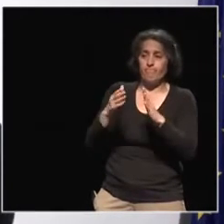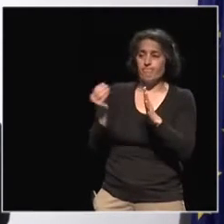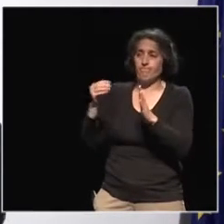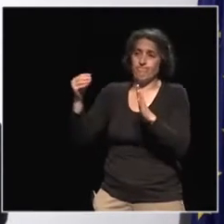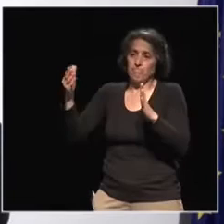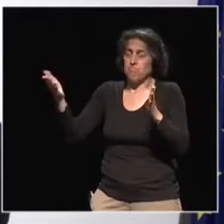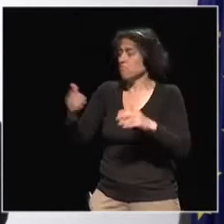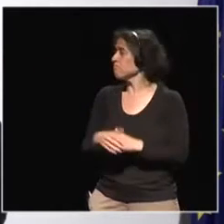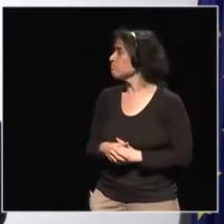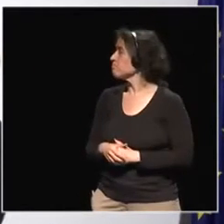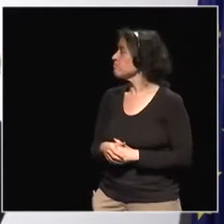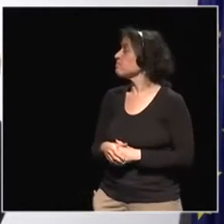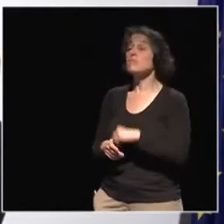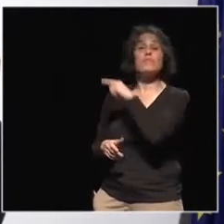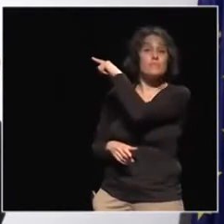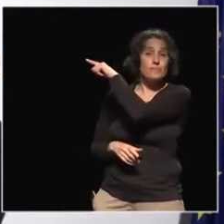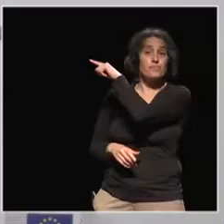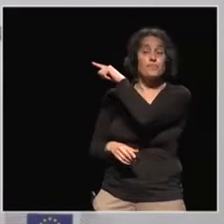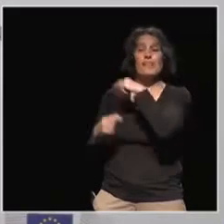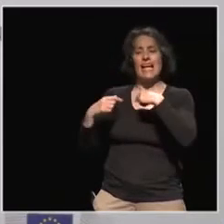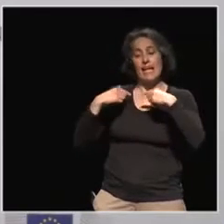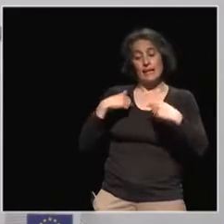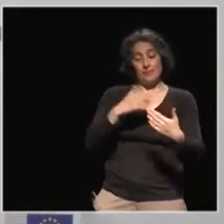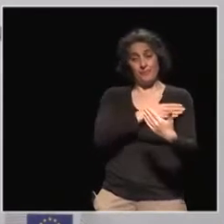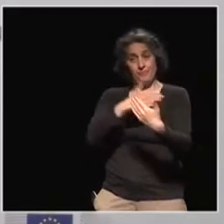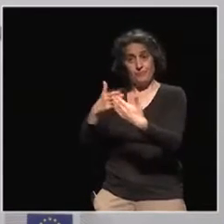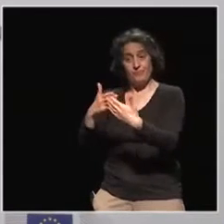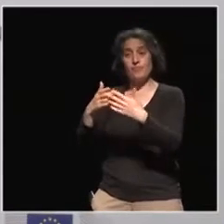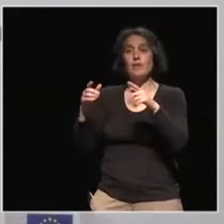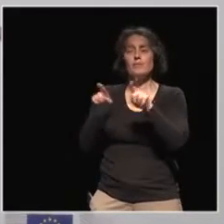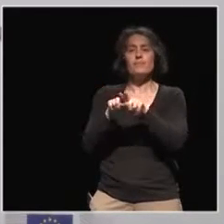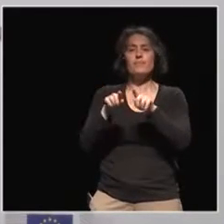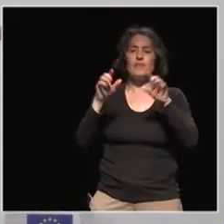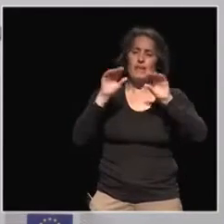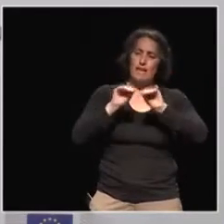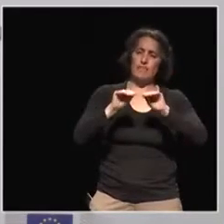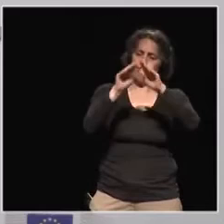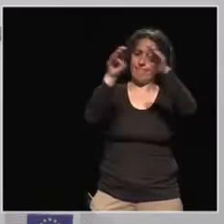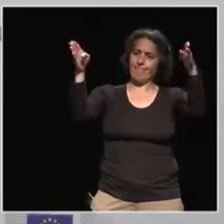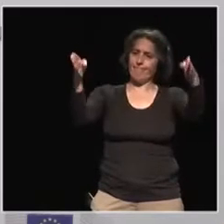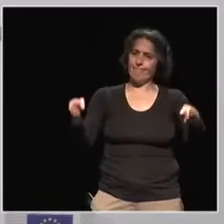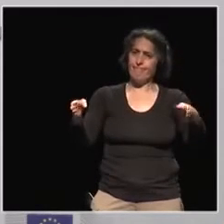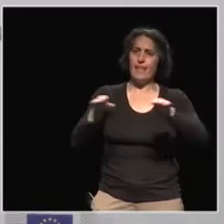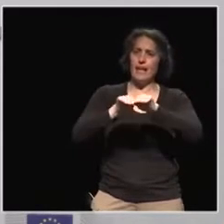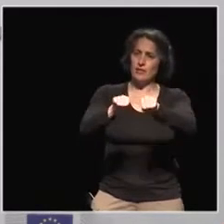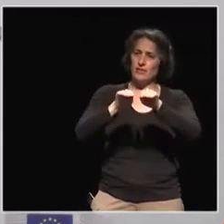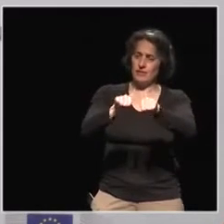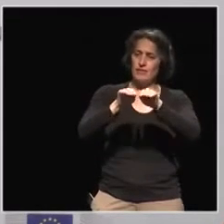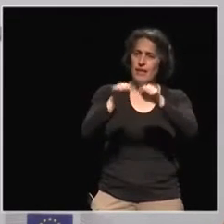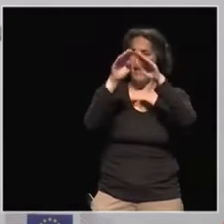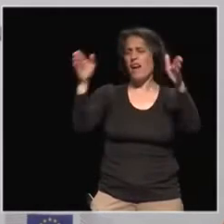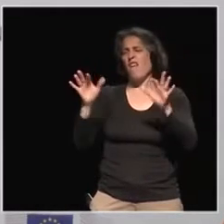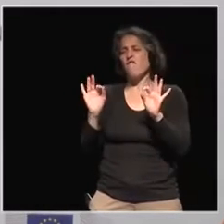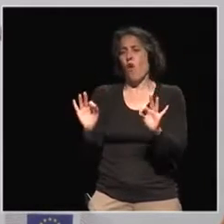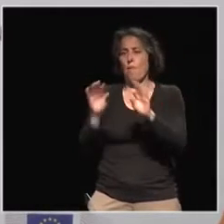Yes, we just talked about formal education. So I take this one because it's quite relevant from what we discussed. As formal education is very much